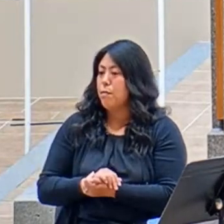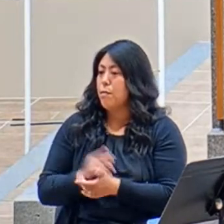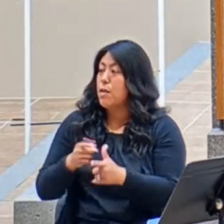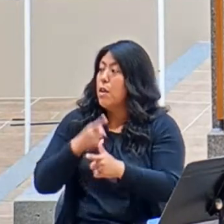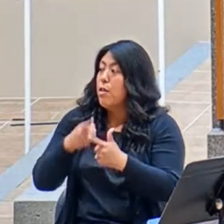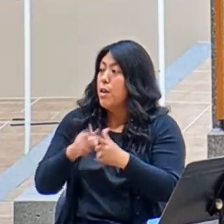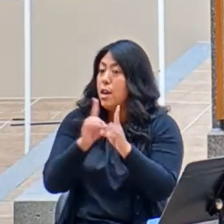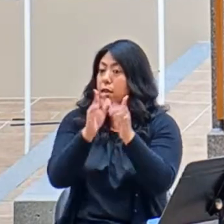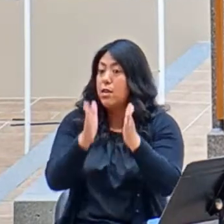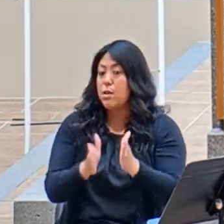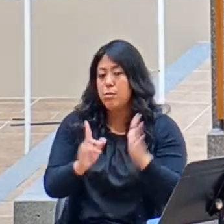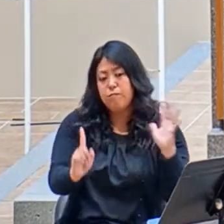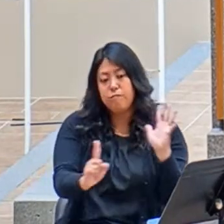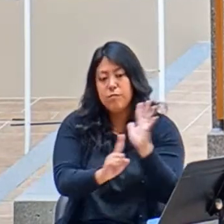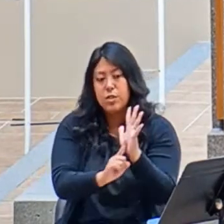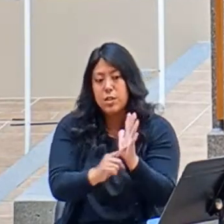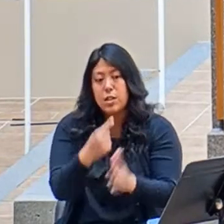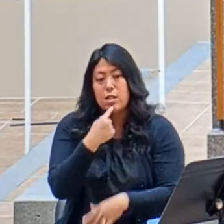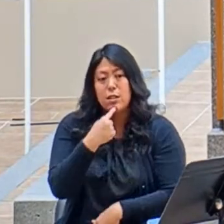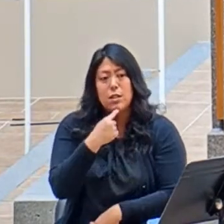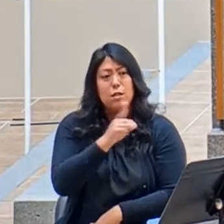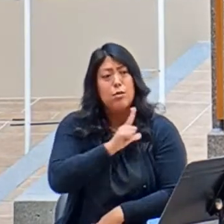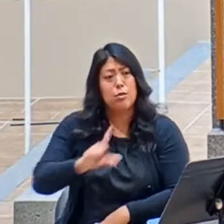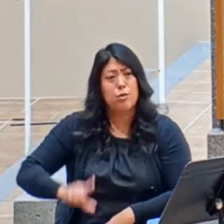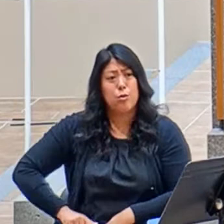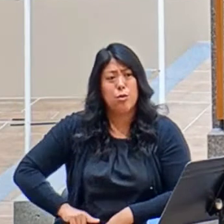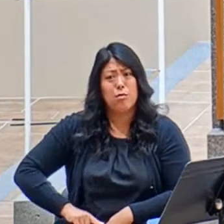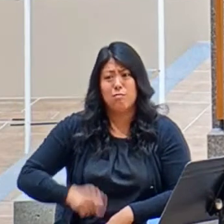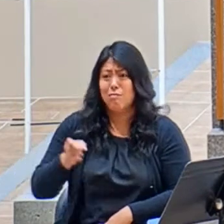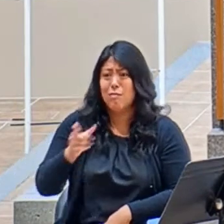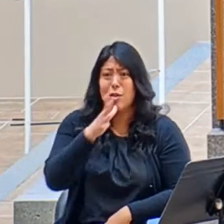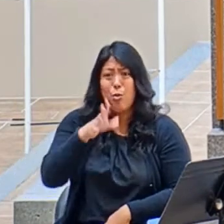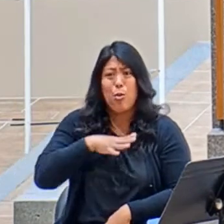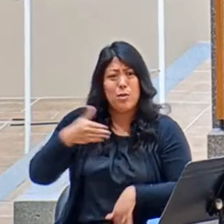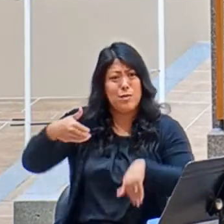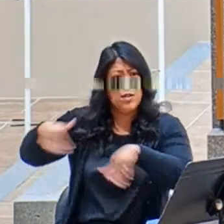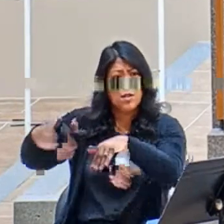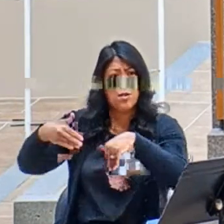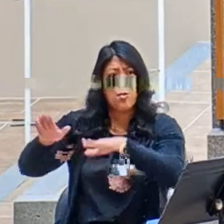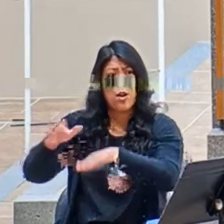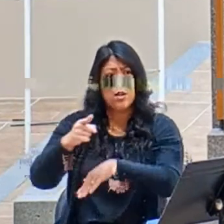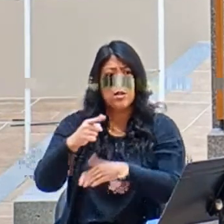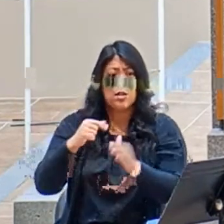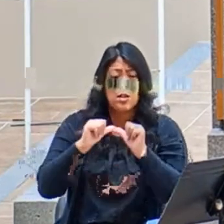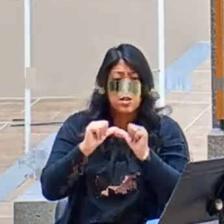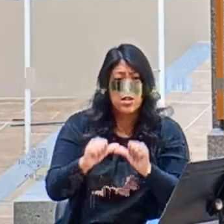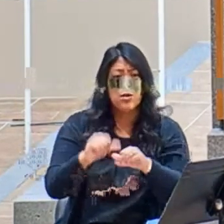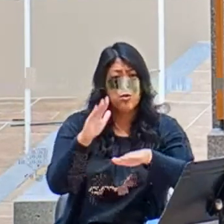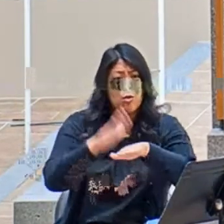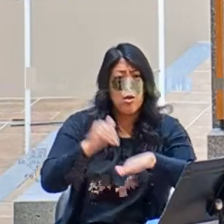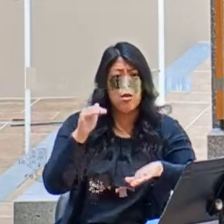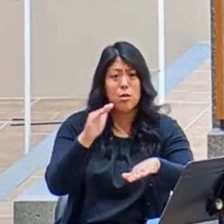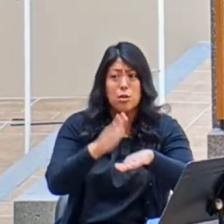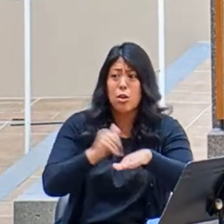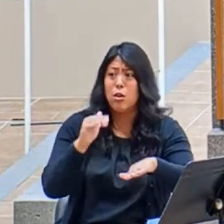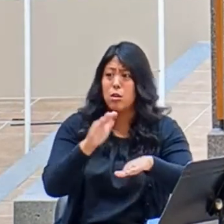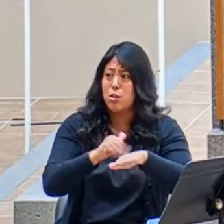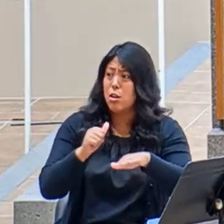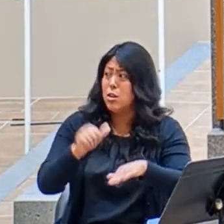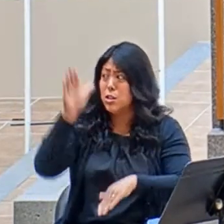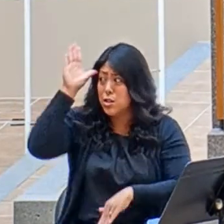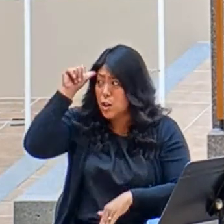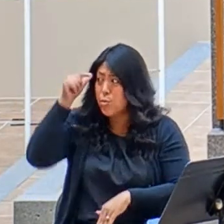disciples come to him, and they say, Send her away, for she keeps calling out after us. So she's not doing this one time.